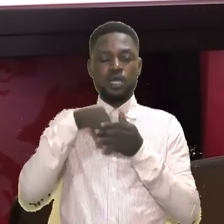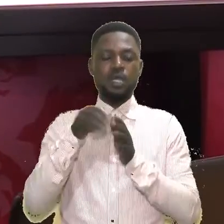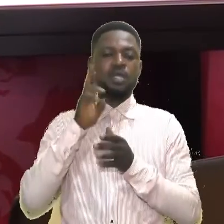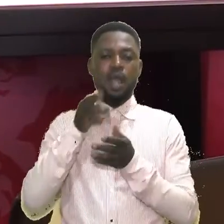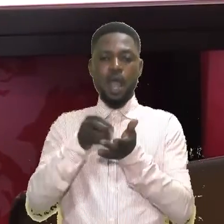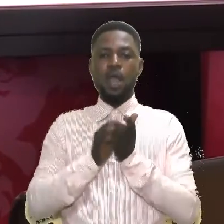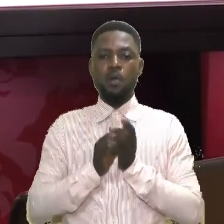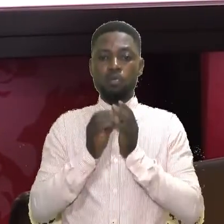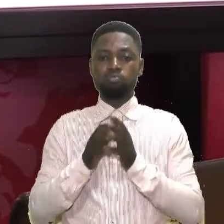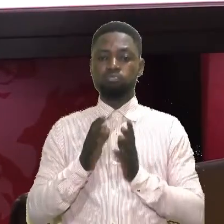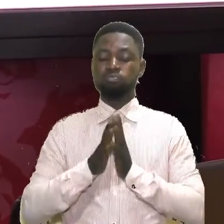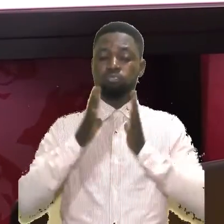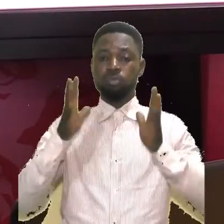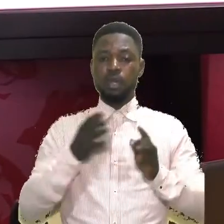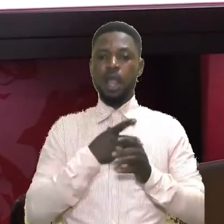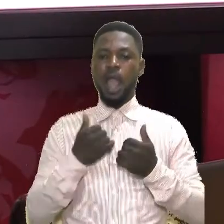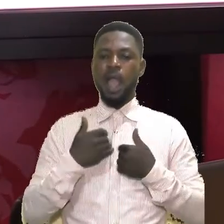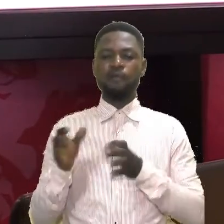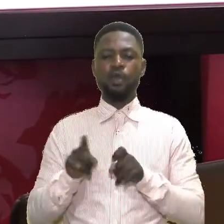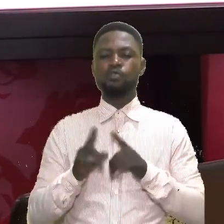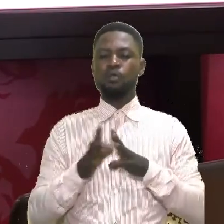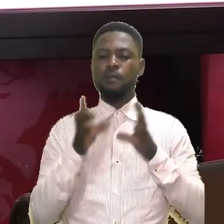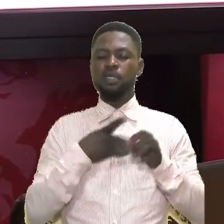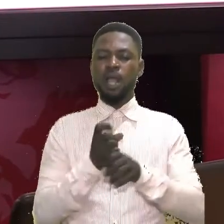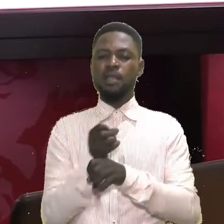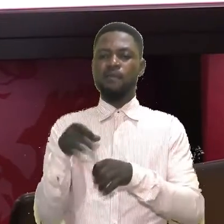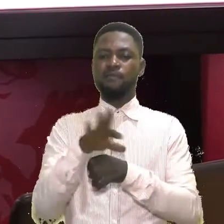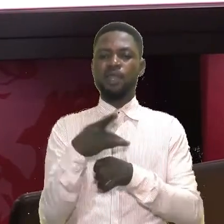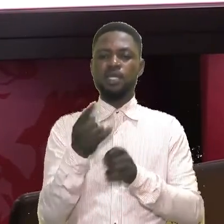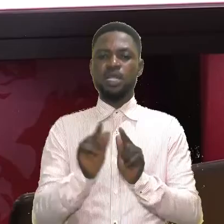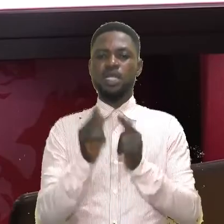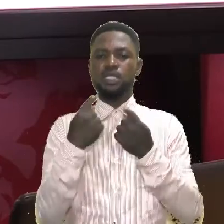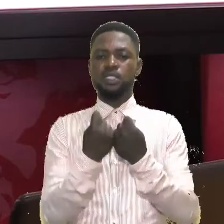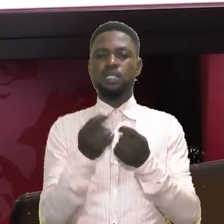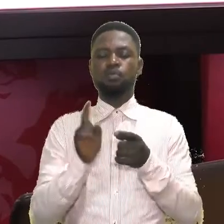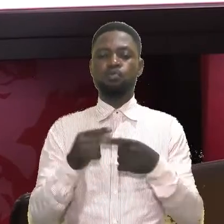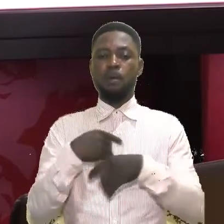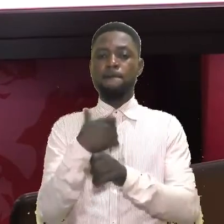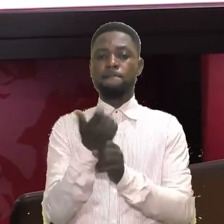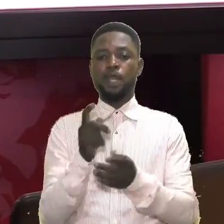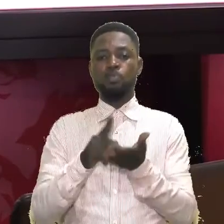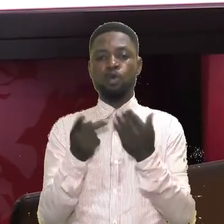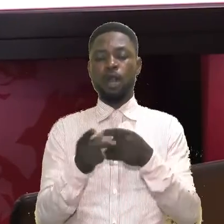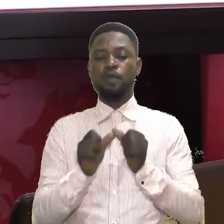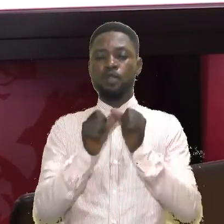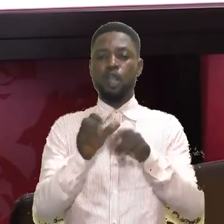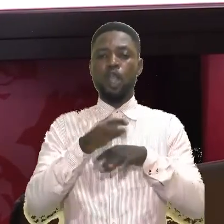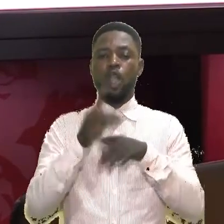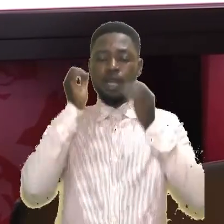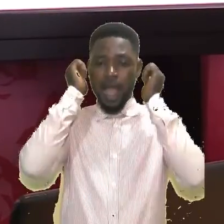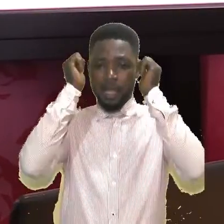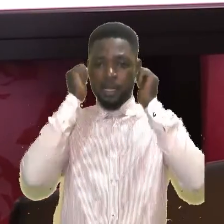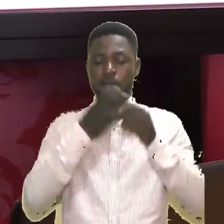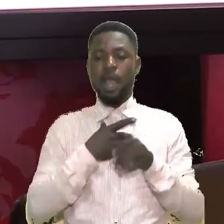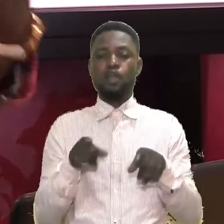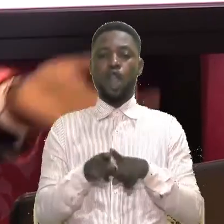in our own benevolence has done so much and has influenced our team to be able to turn our programs continuously, all